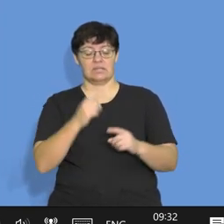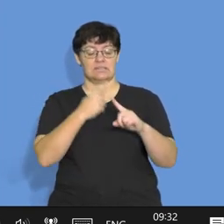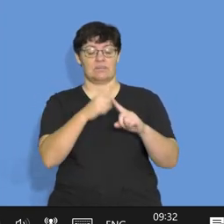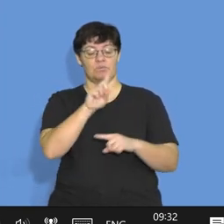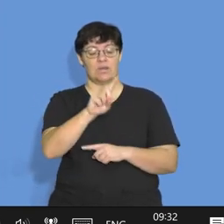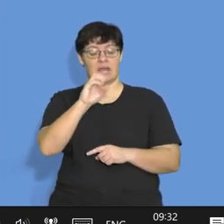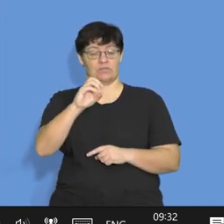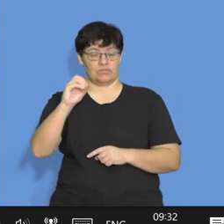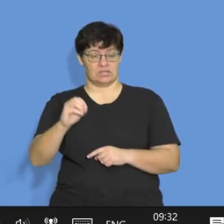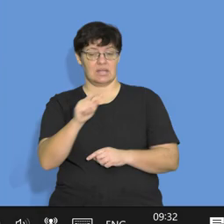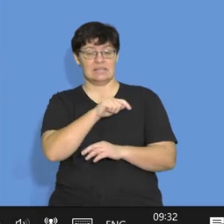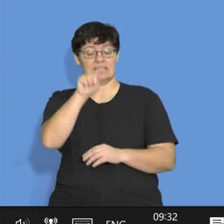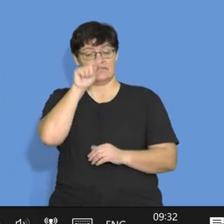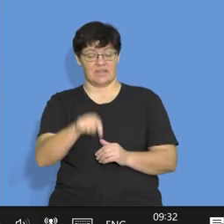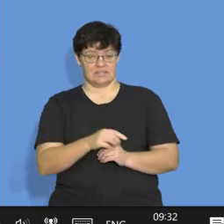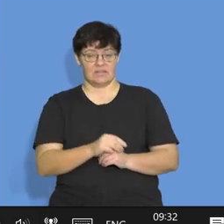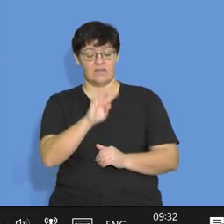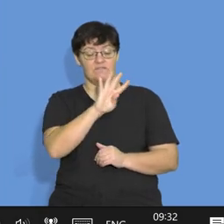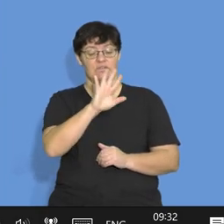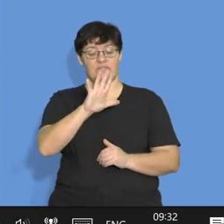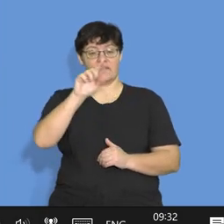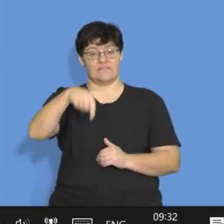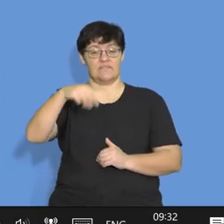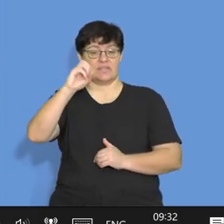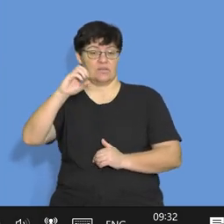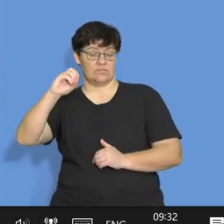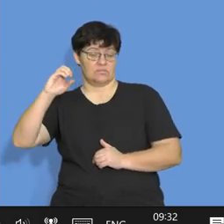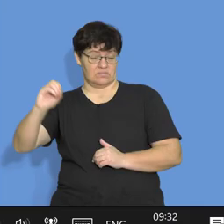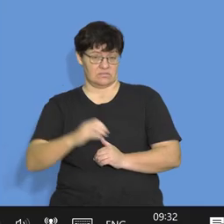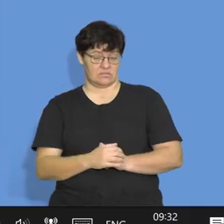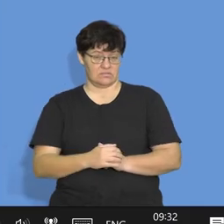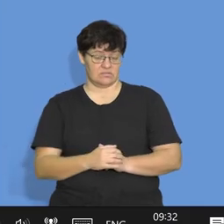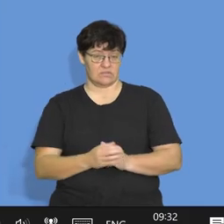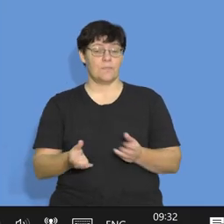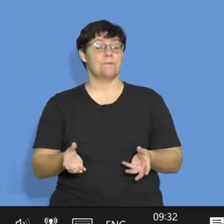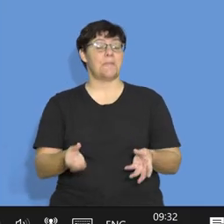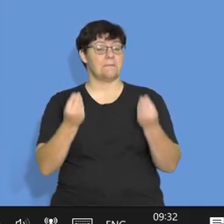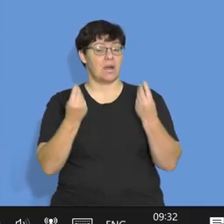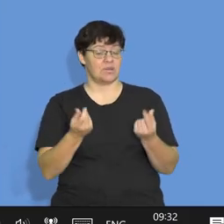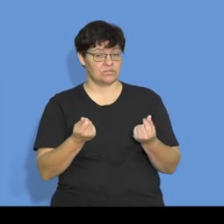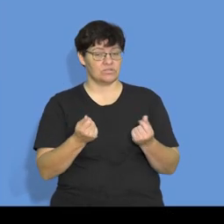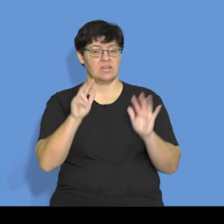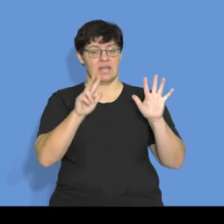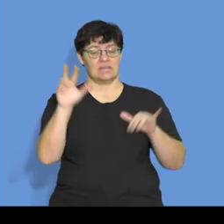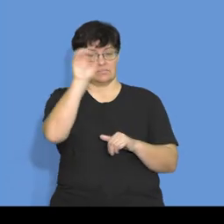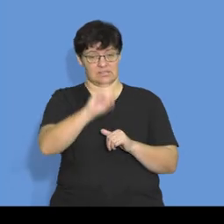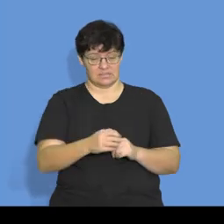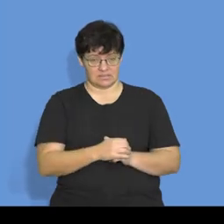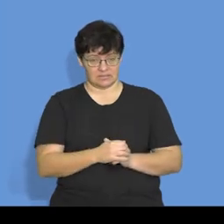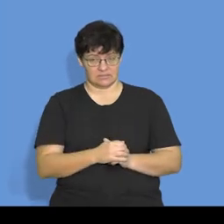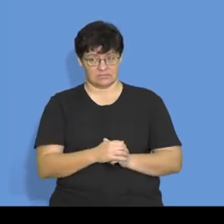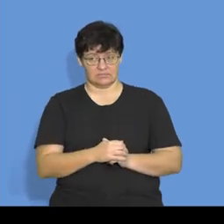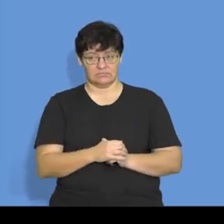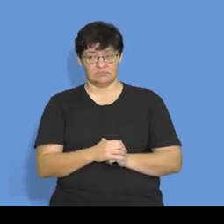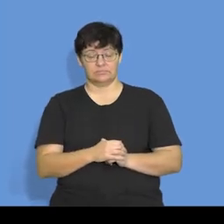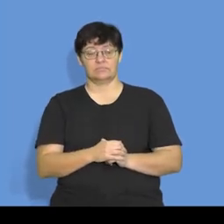divided by $45,000 and that will give you a figure of 8%. In other words, there